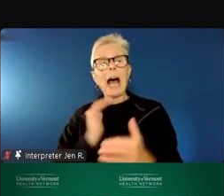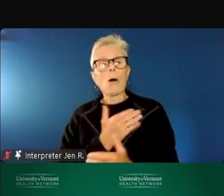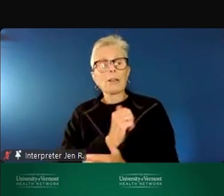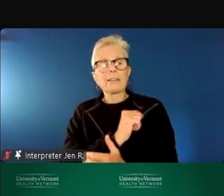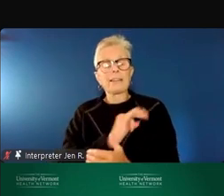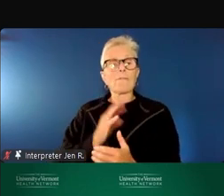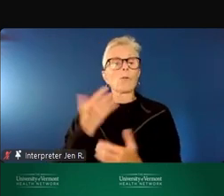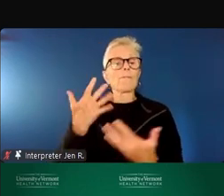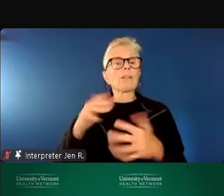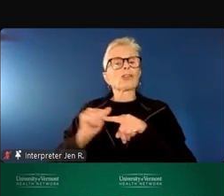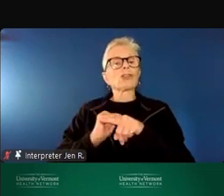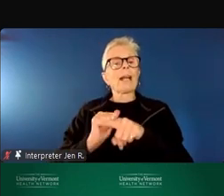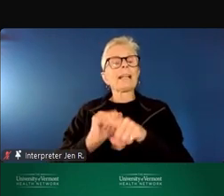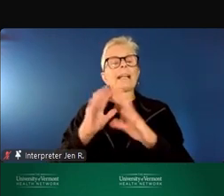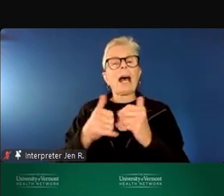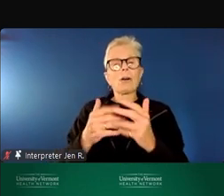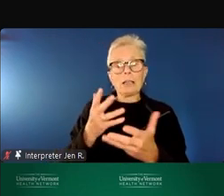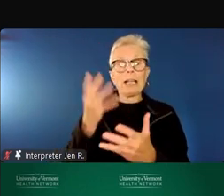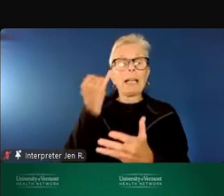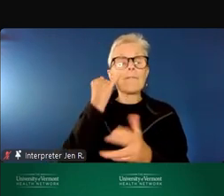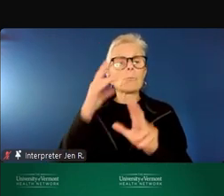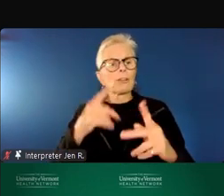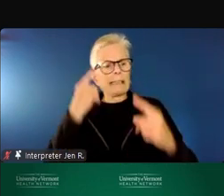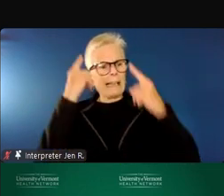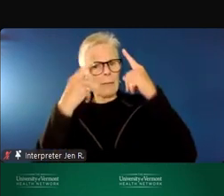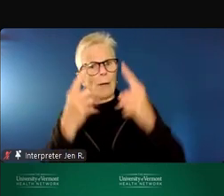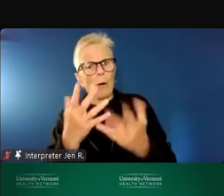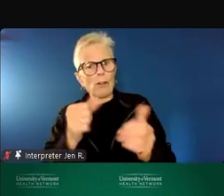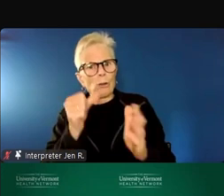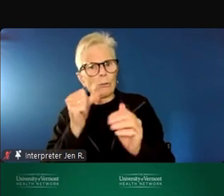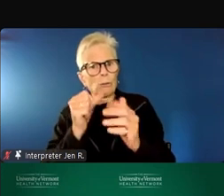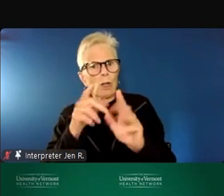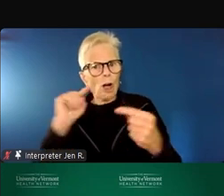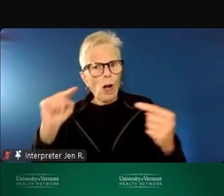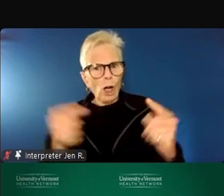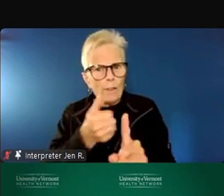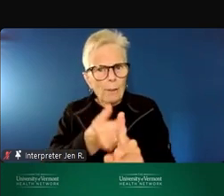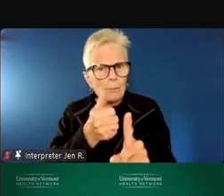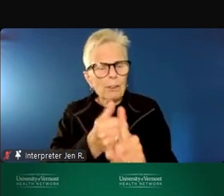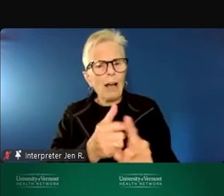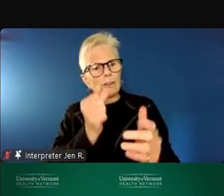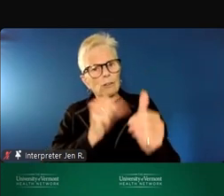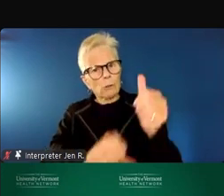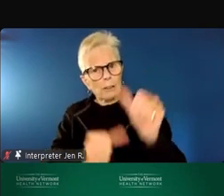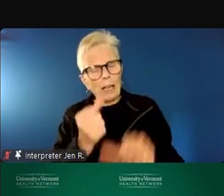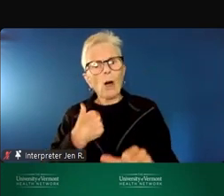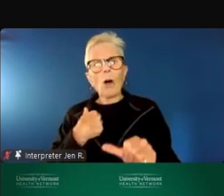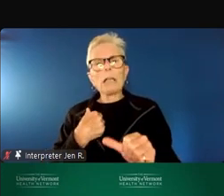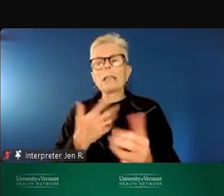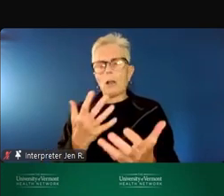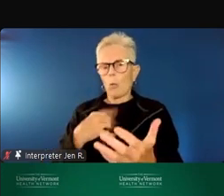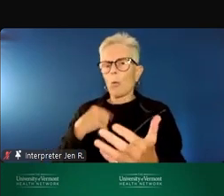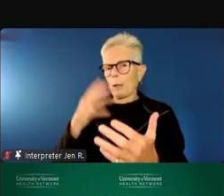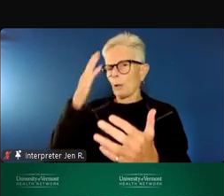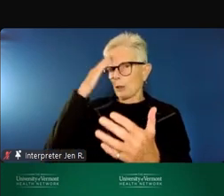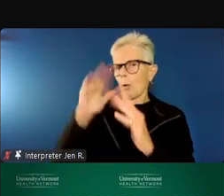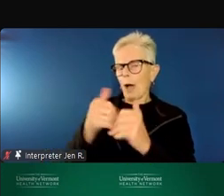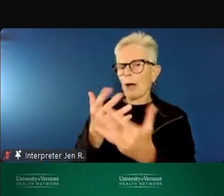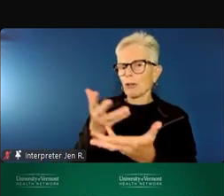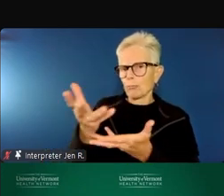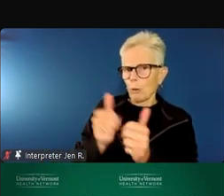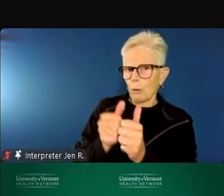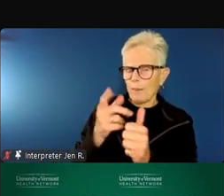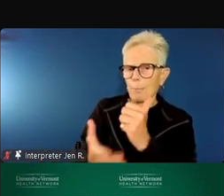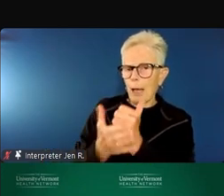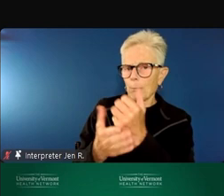suicide care, and for people experiencing a suicide crisis, we want them to come to this program to receive a number of different types of